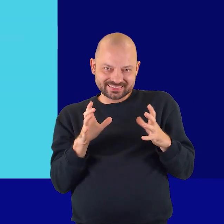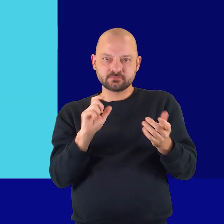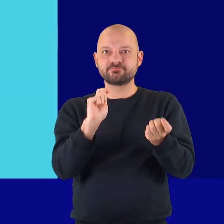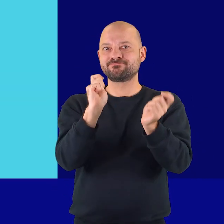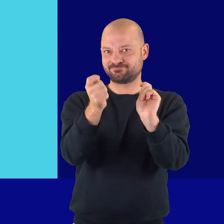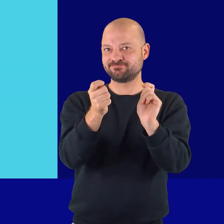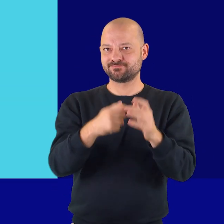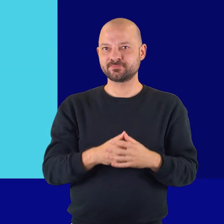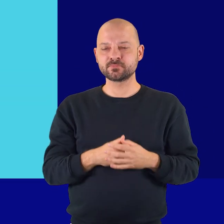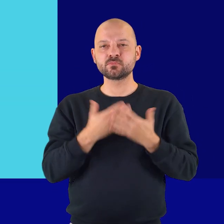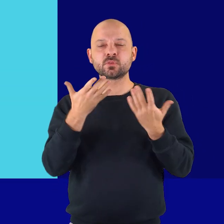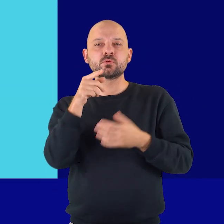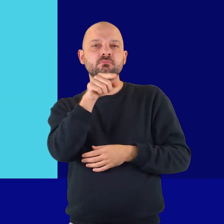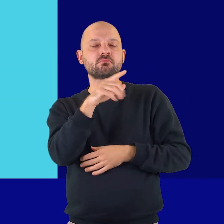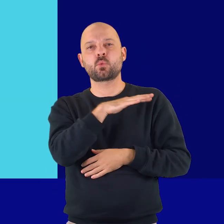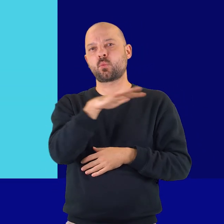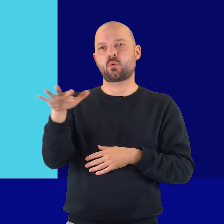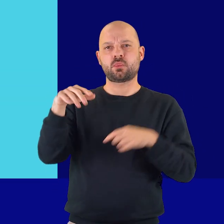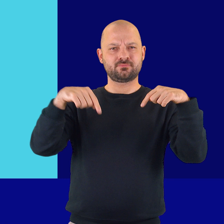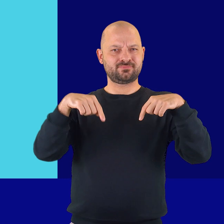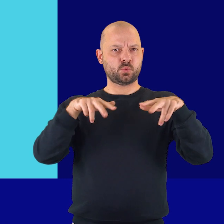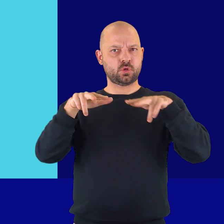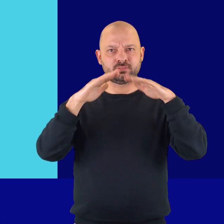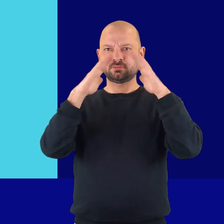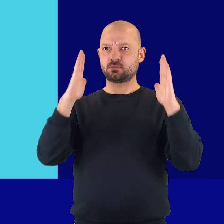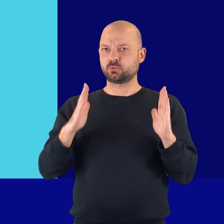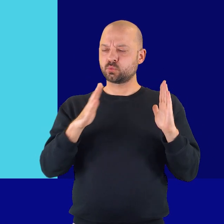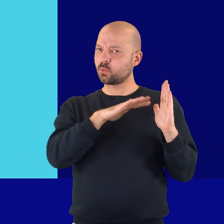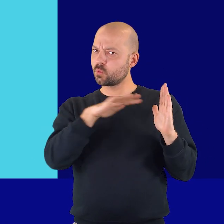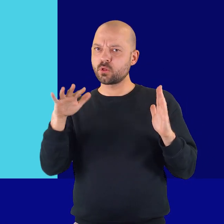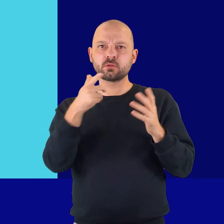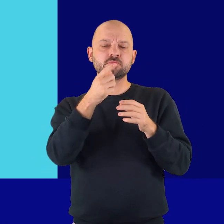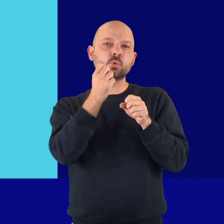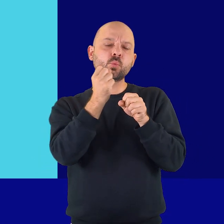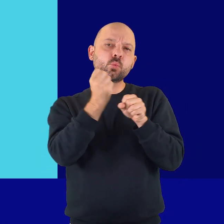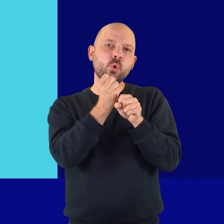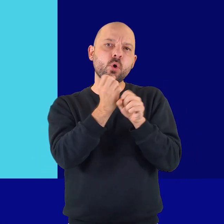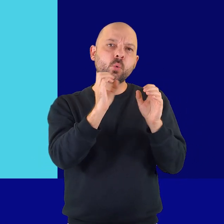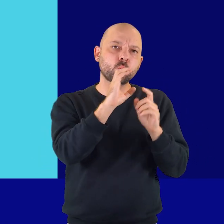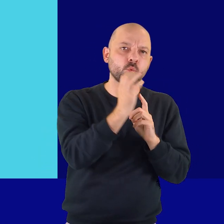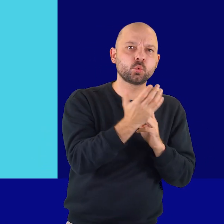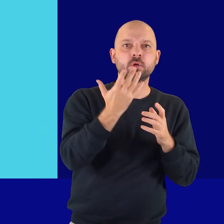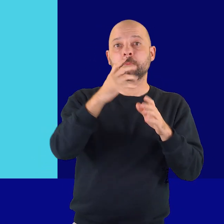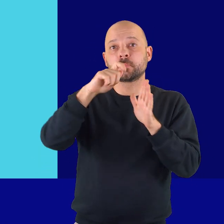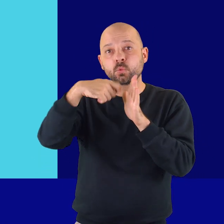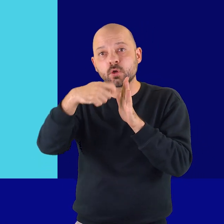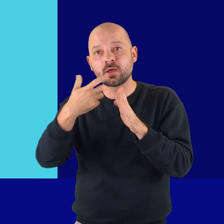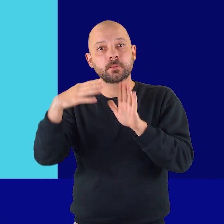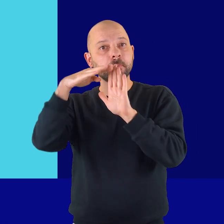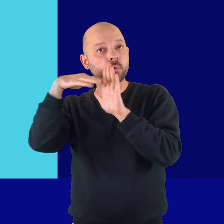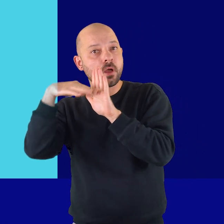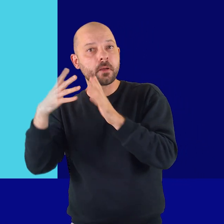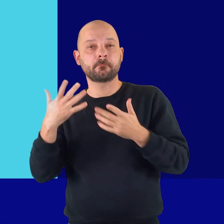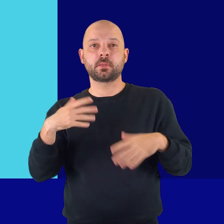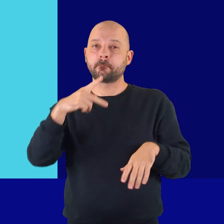The collective mission affects all areas of the organization. Working culture, project and program